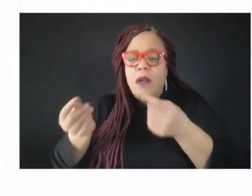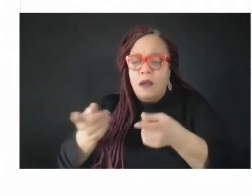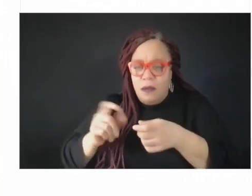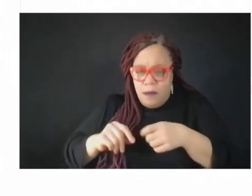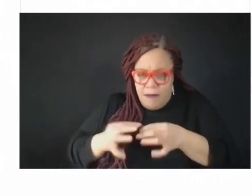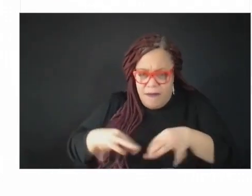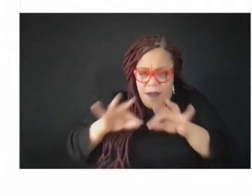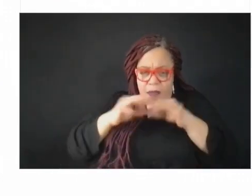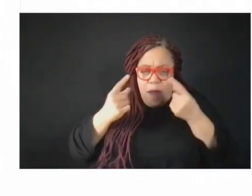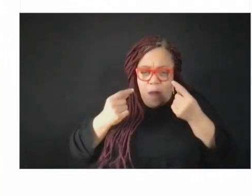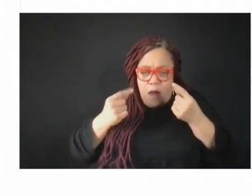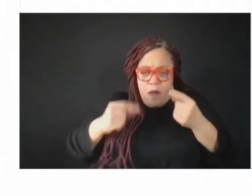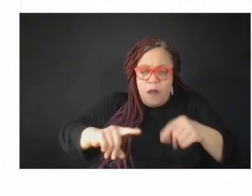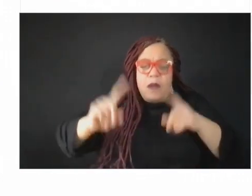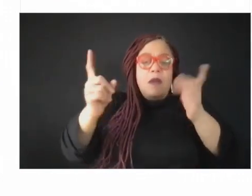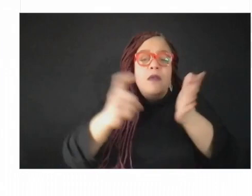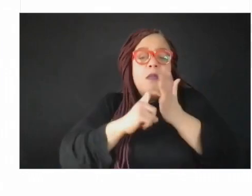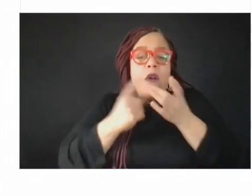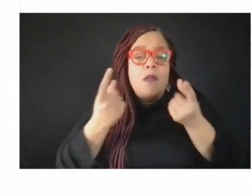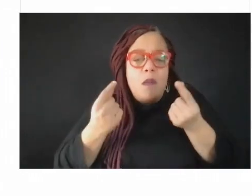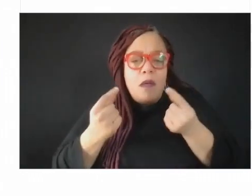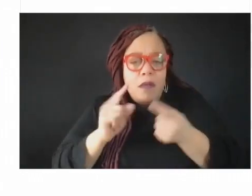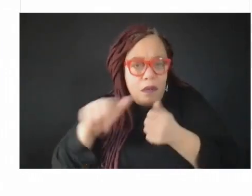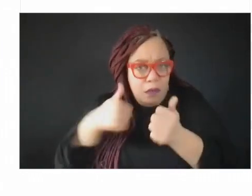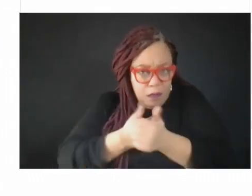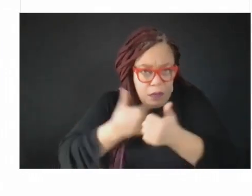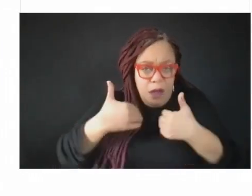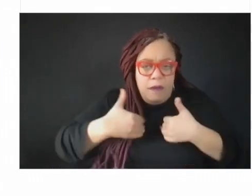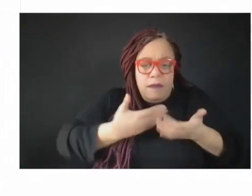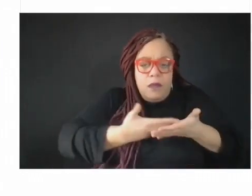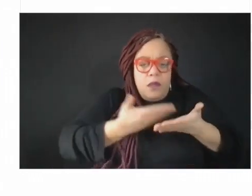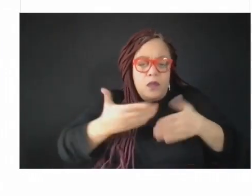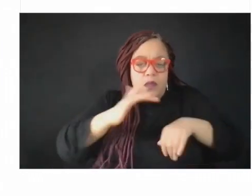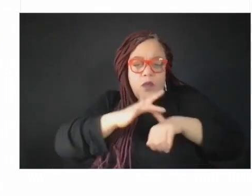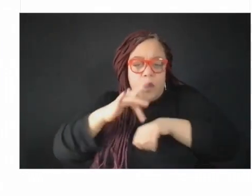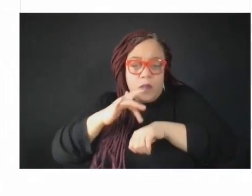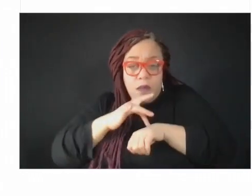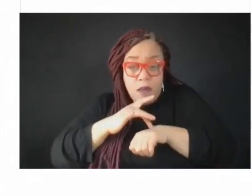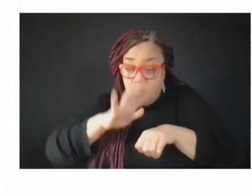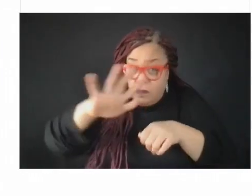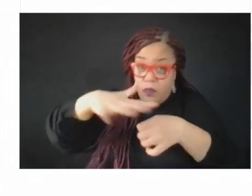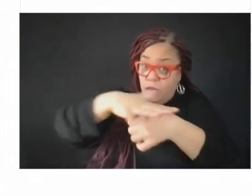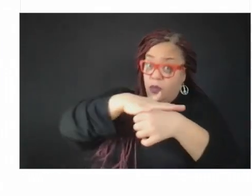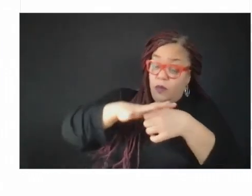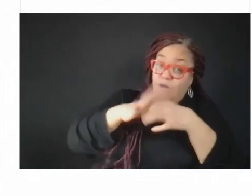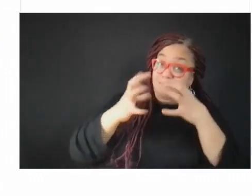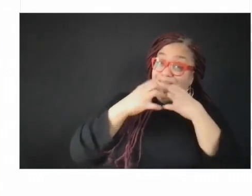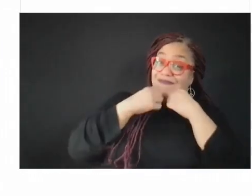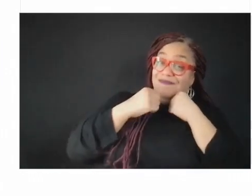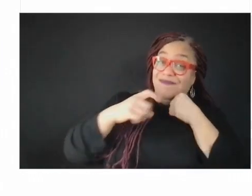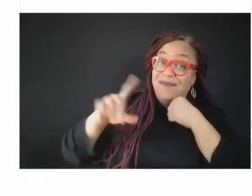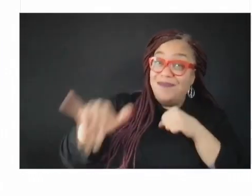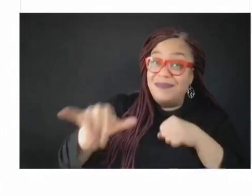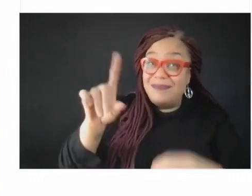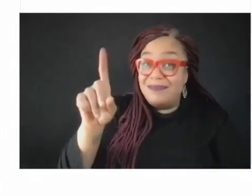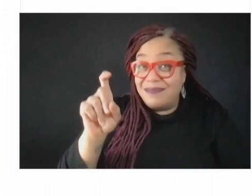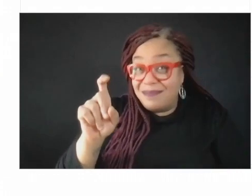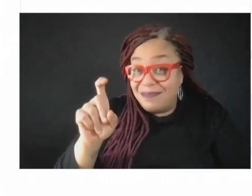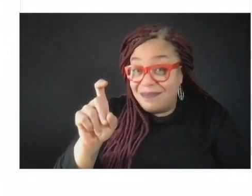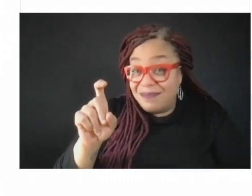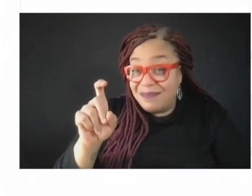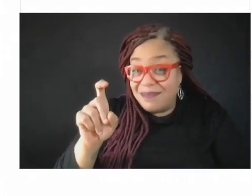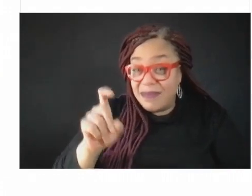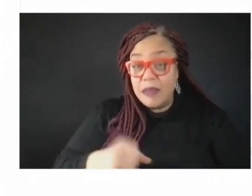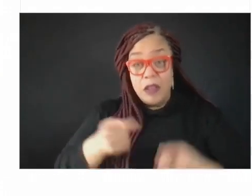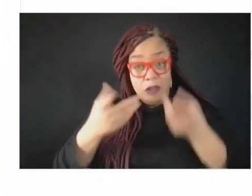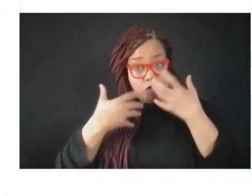So is that something your jurisdiction values? And if we trust things that we value, did public health have the